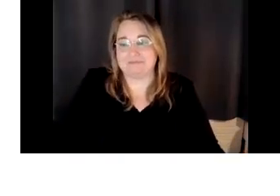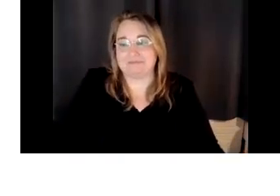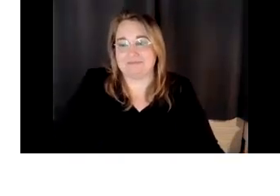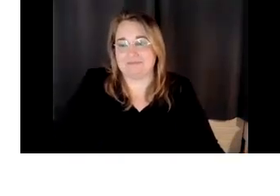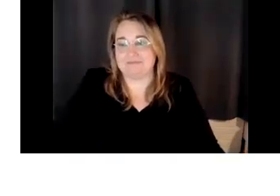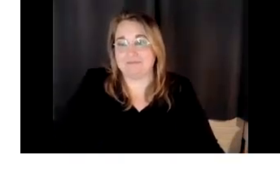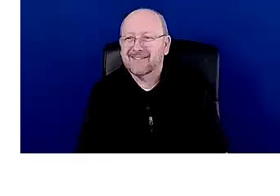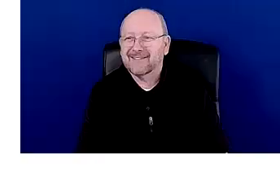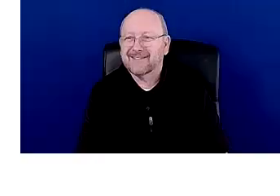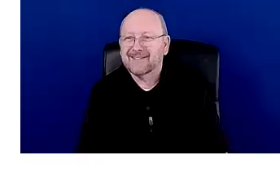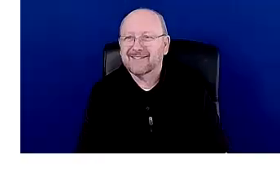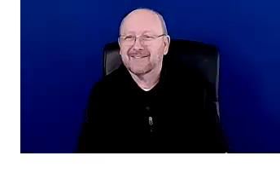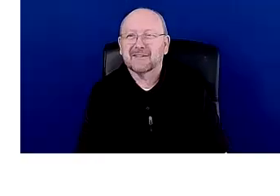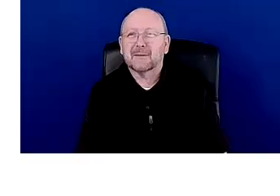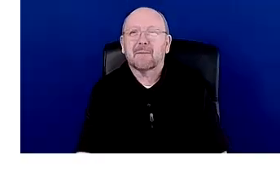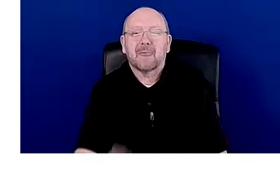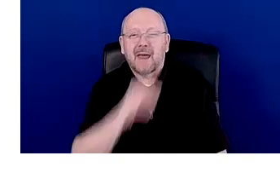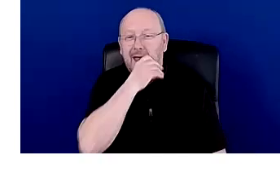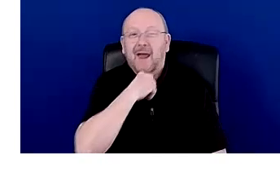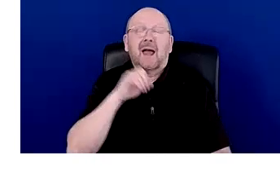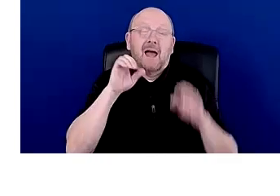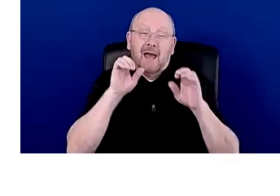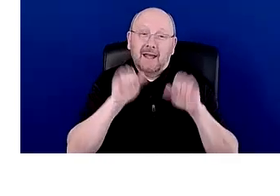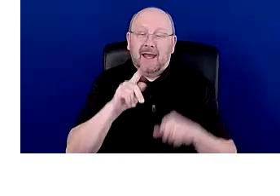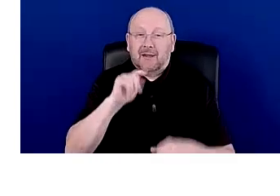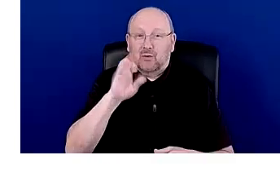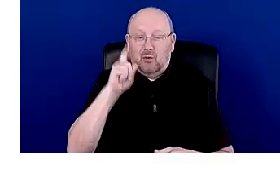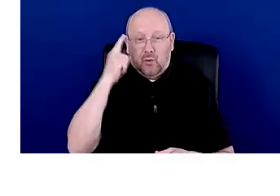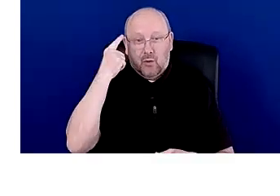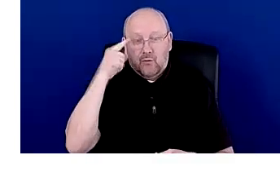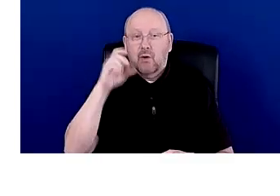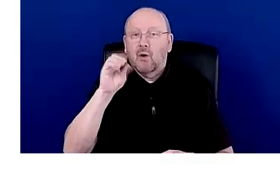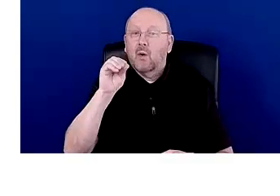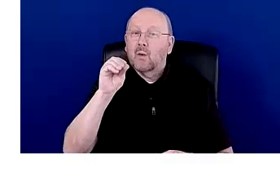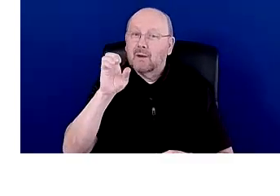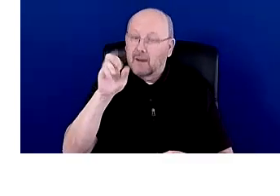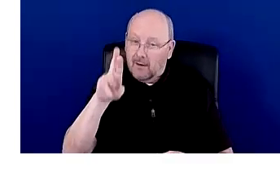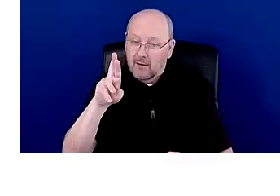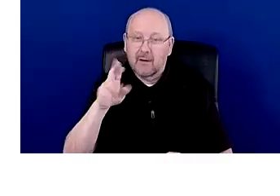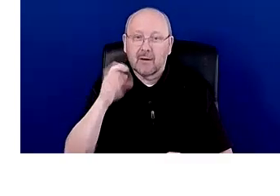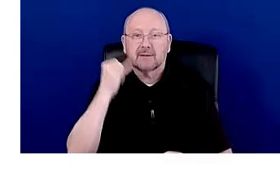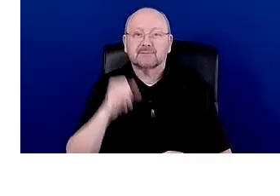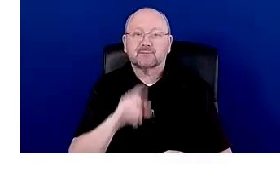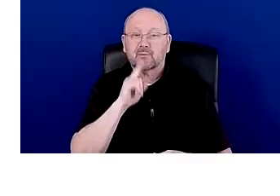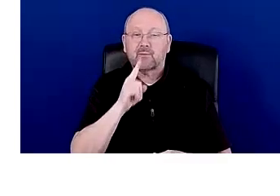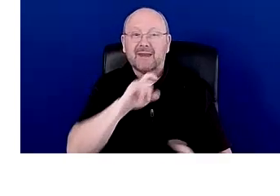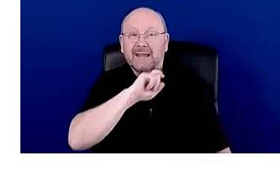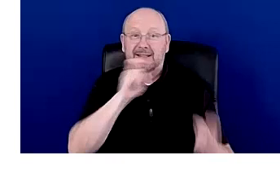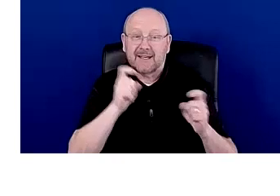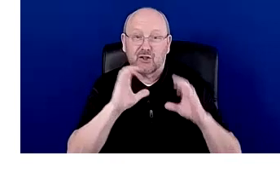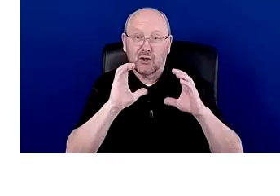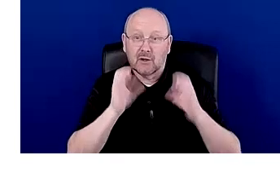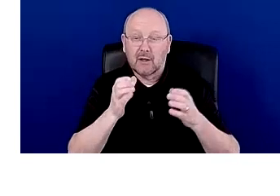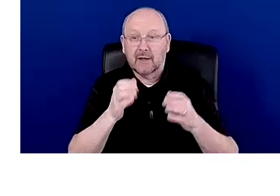potentially for OER, you know, if you're undertaking, you know, a huge transformation for your course, updating